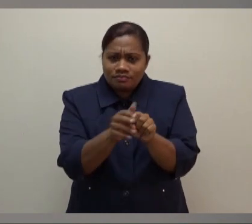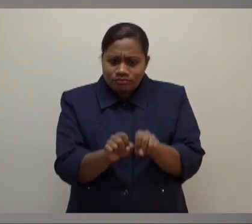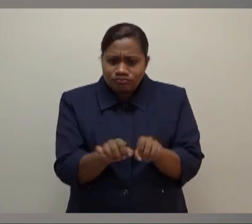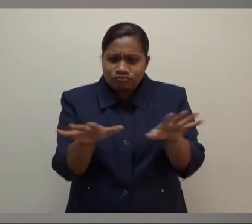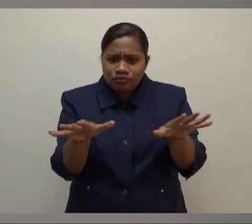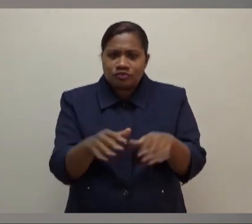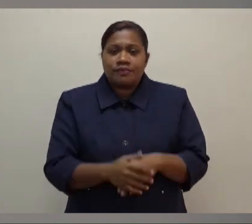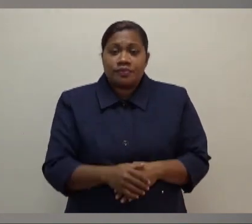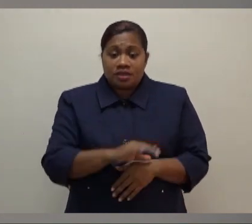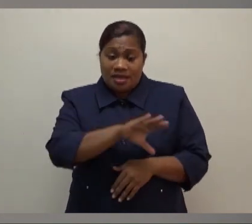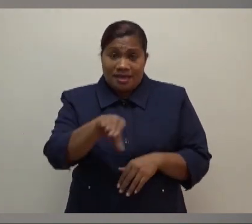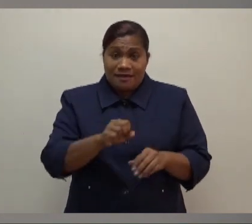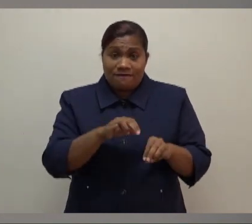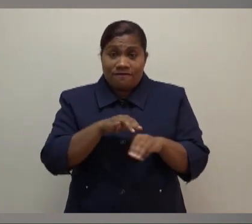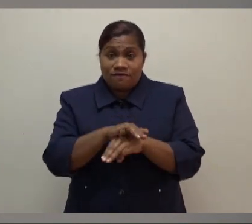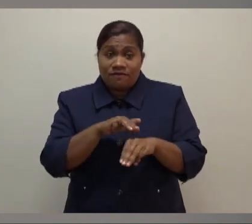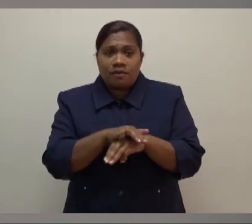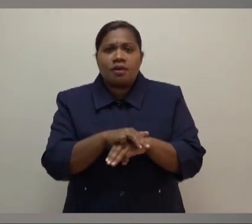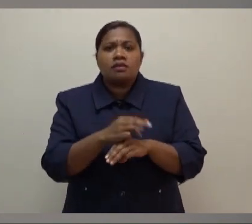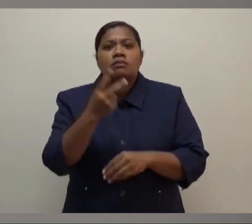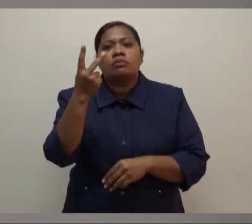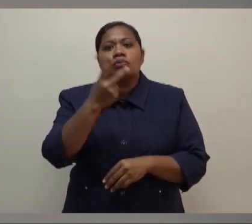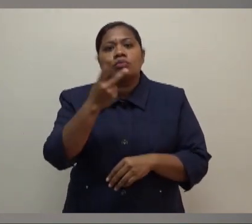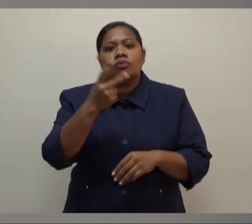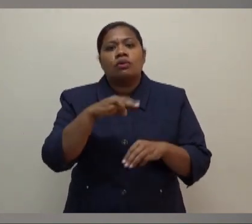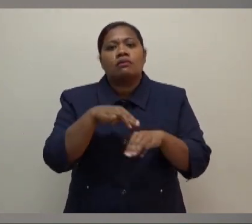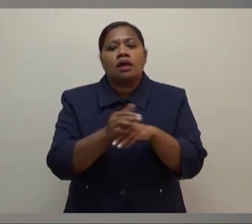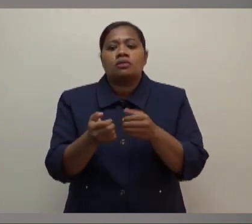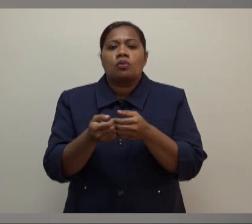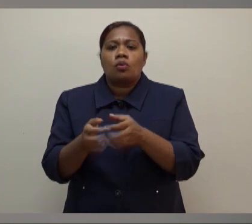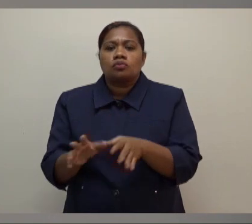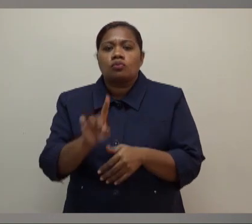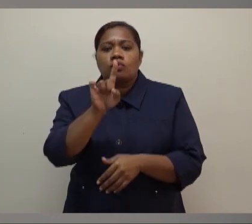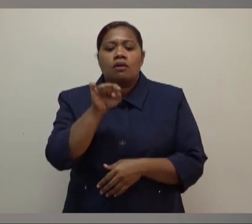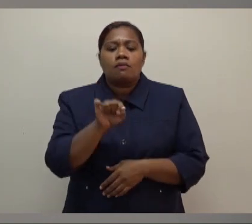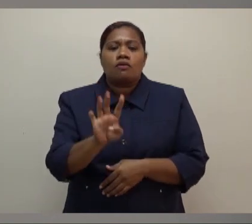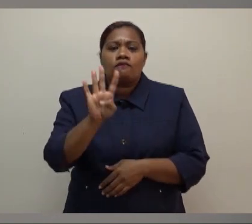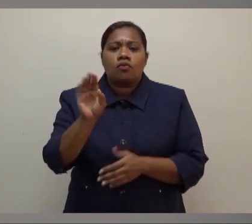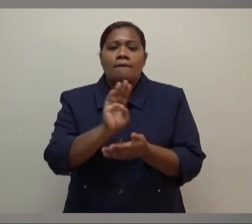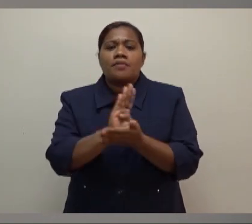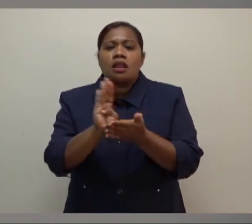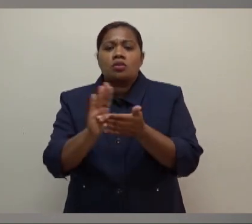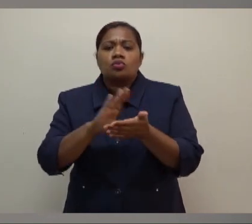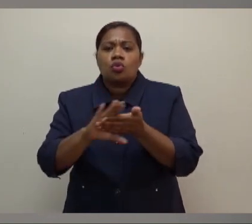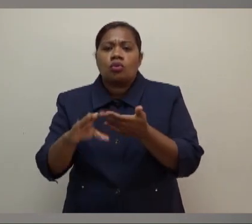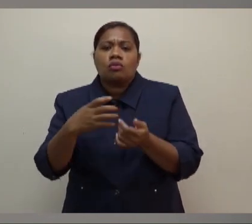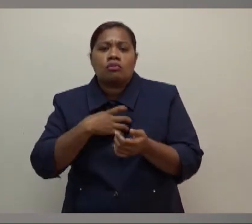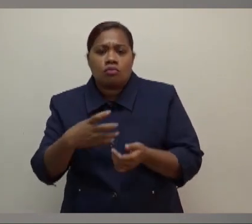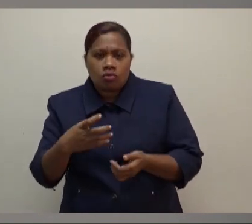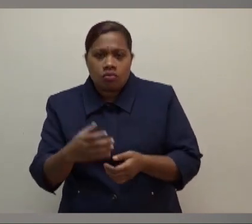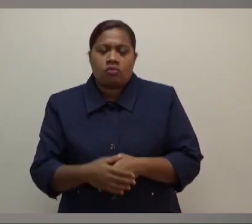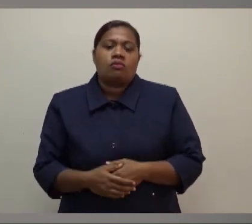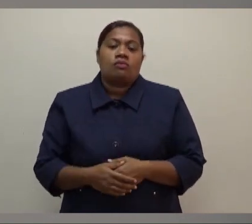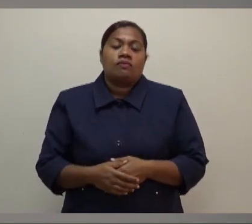average every month. 12-month loss of over $1.4 billion. The economy experienced the largest ever